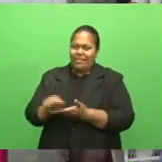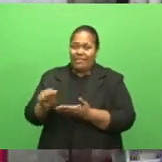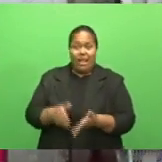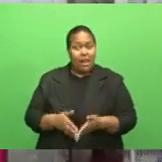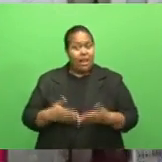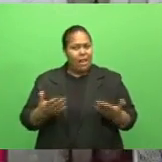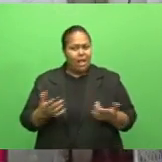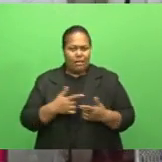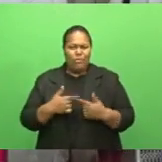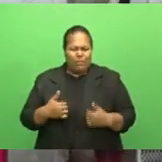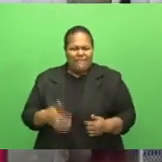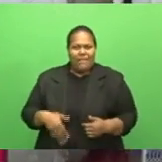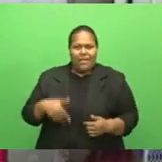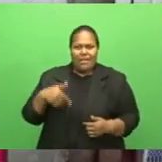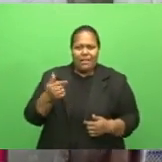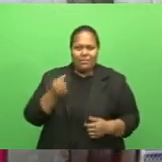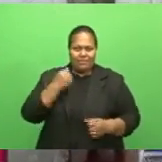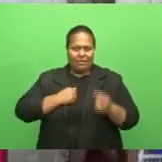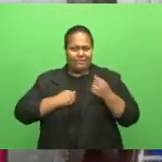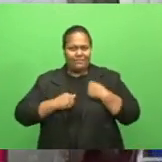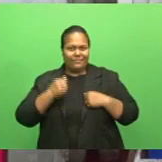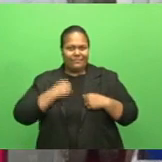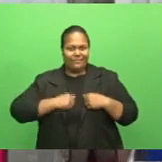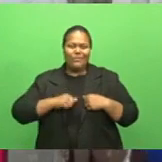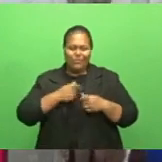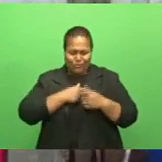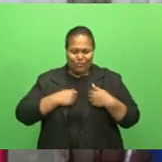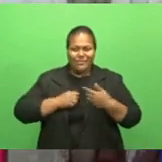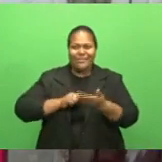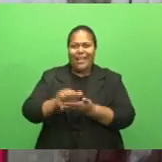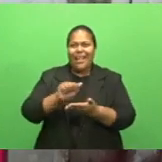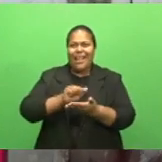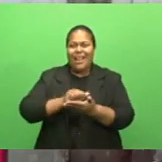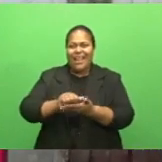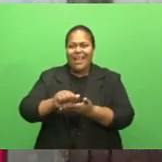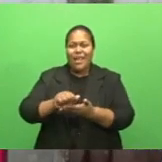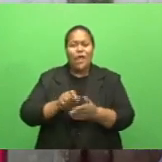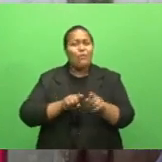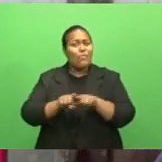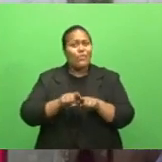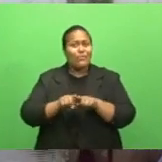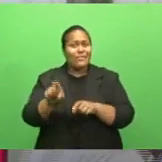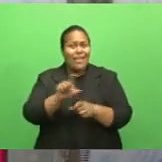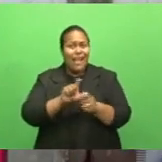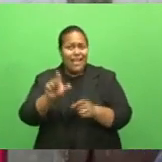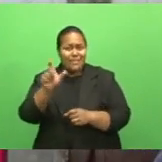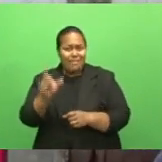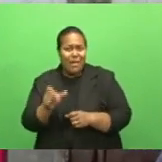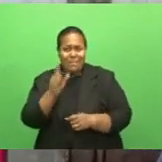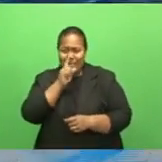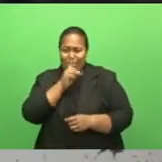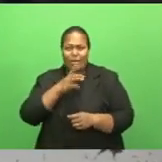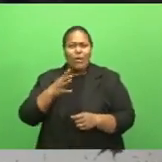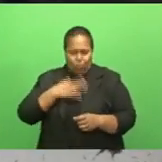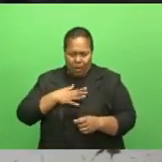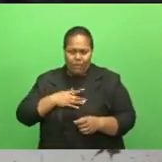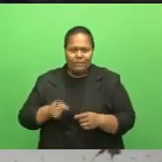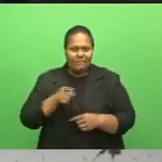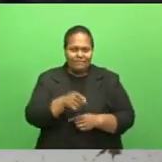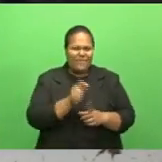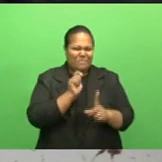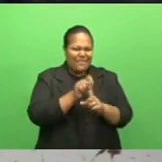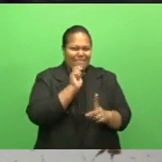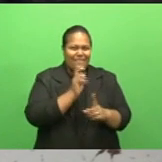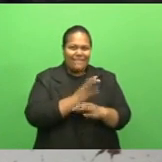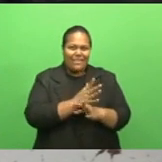feel it. We feel it here in the cellars. We feel that most of our customers are not arriving here to buy fish. Marawai says